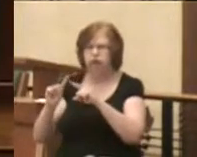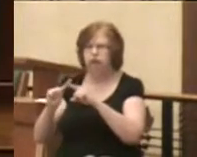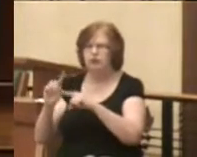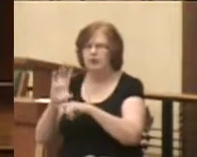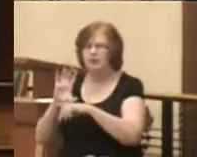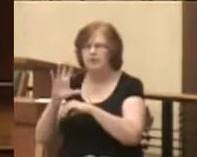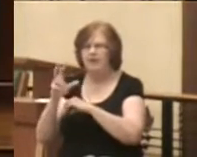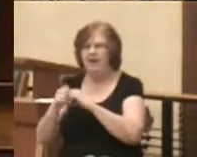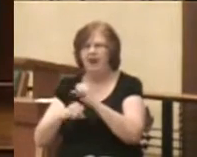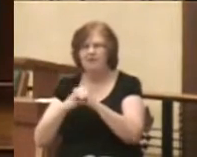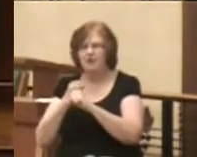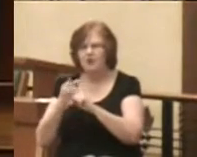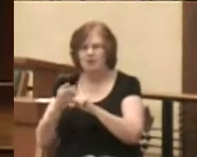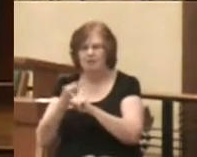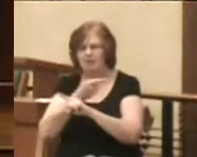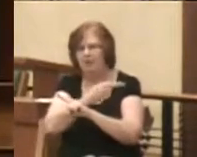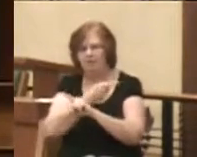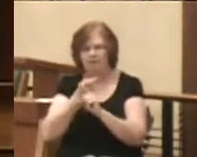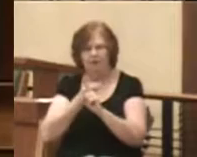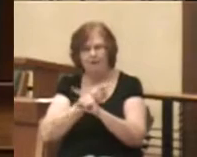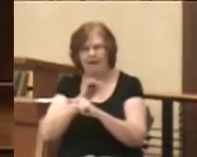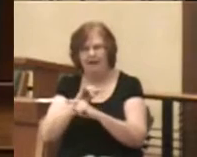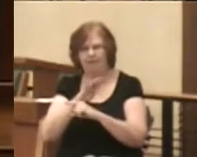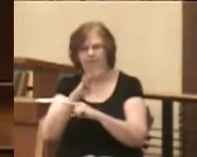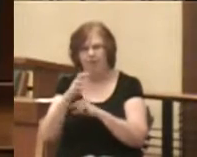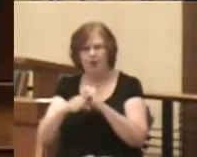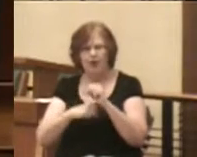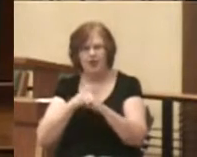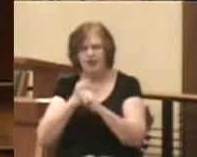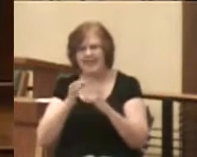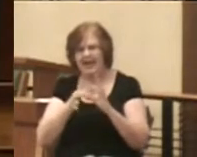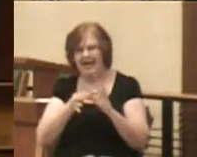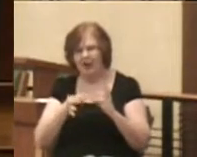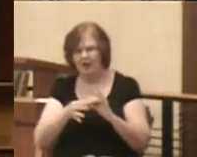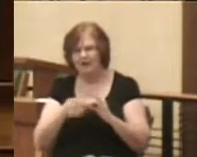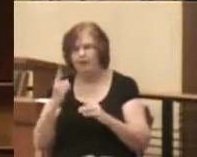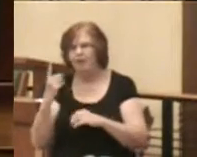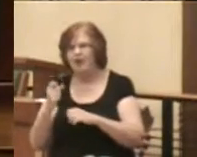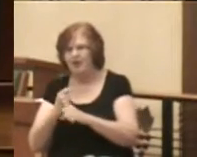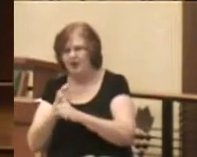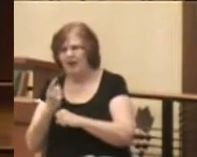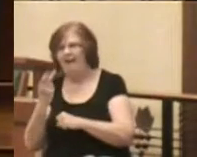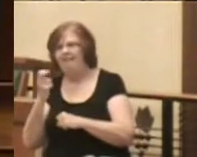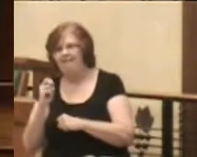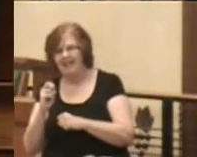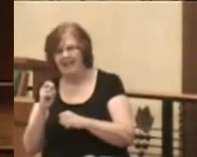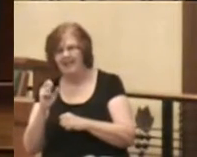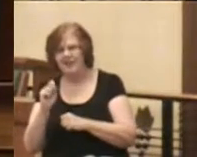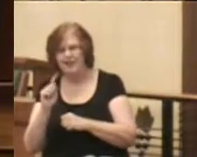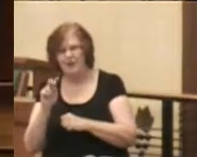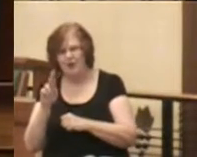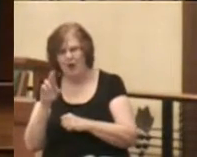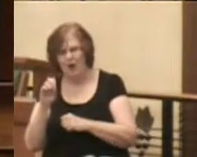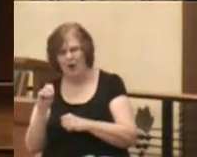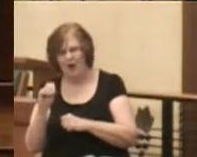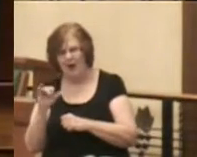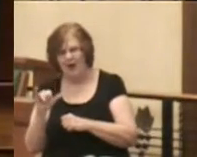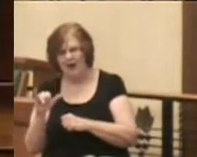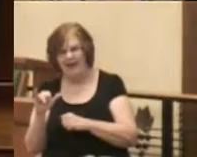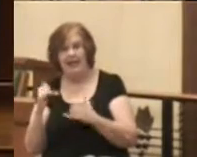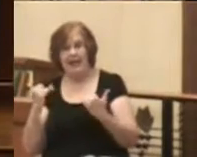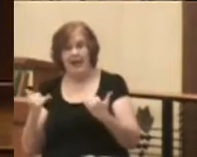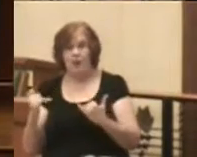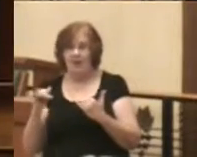years of having departed from that, four years of the narrative lectionary and one year of the story. And now in this common